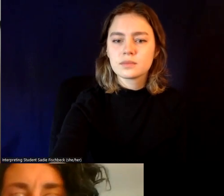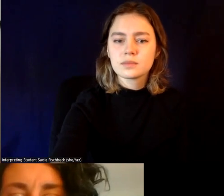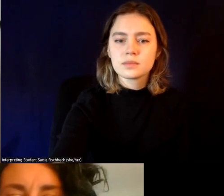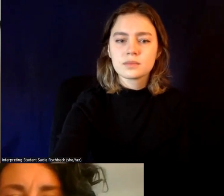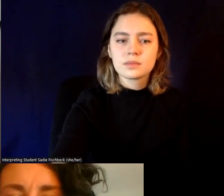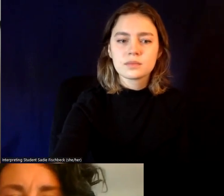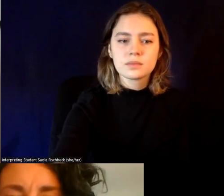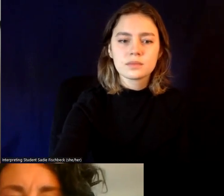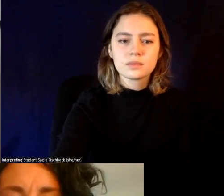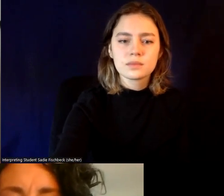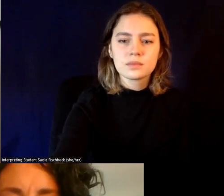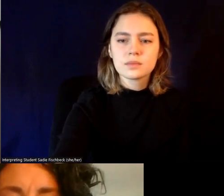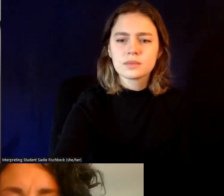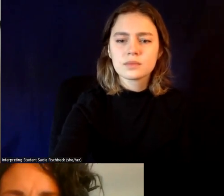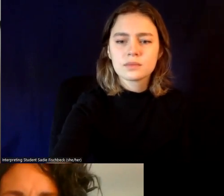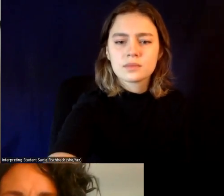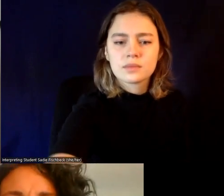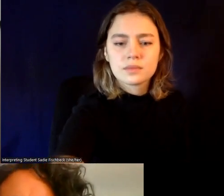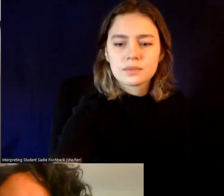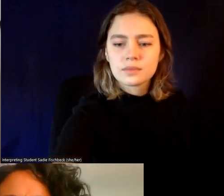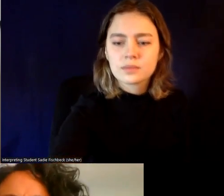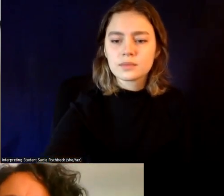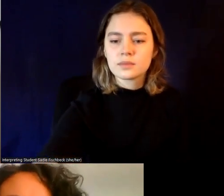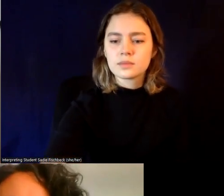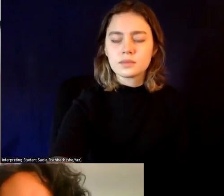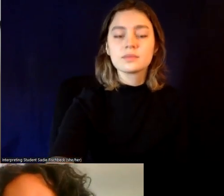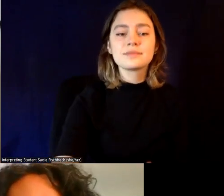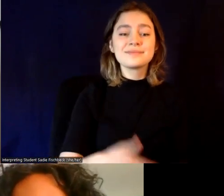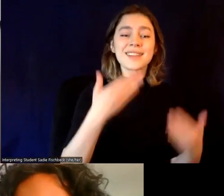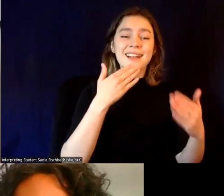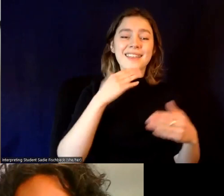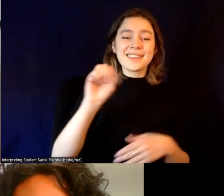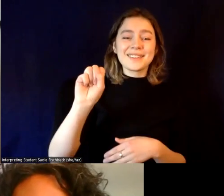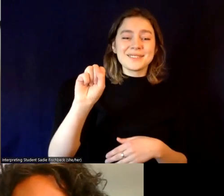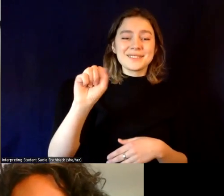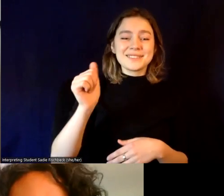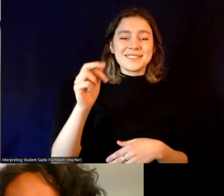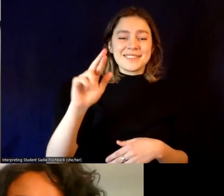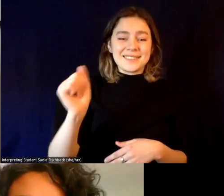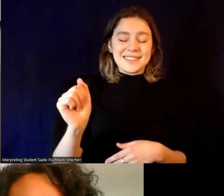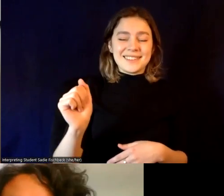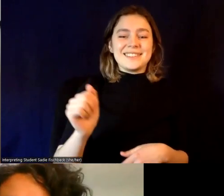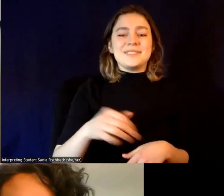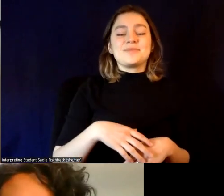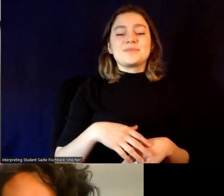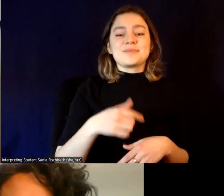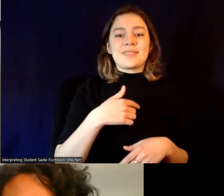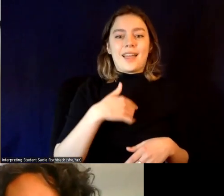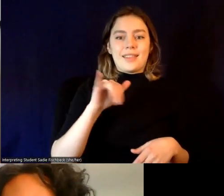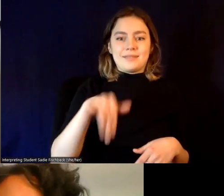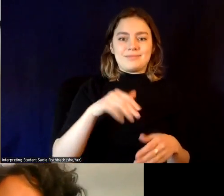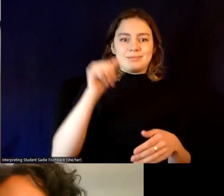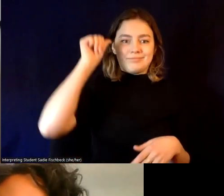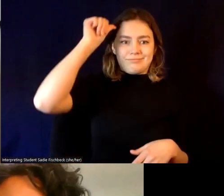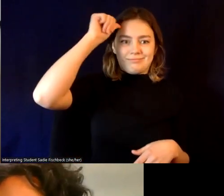Thank you. I was just saying, thank you, Sarah, and that reinforced for me, actually, um, more of the learning that I saw the first